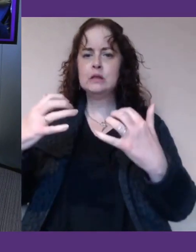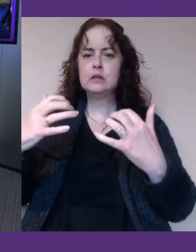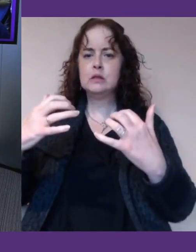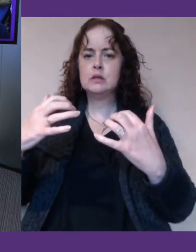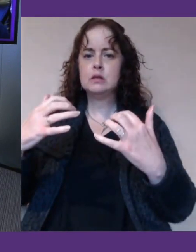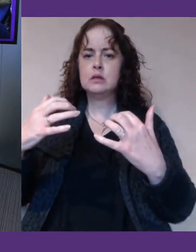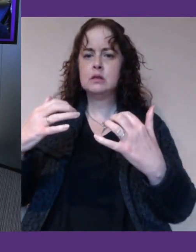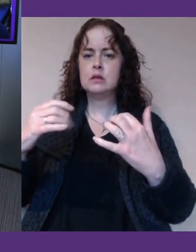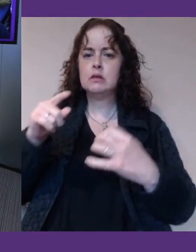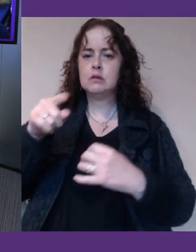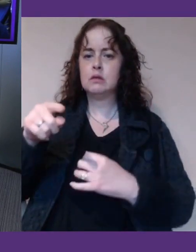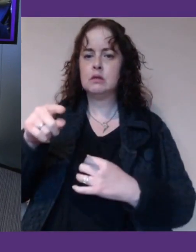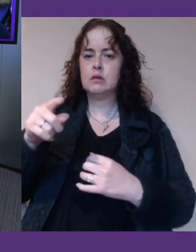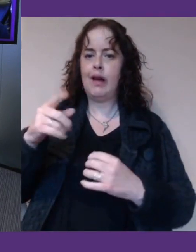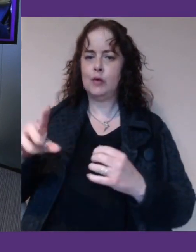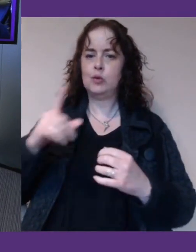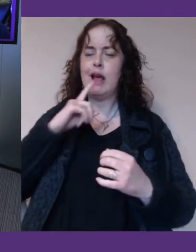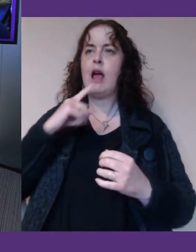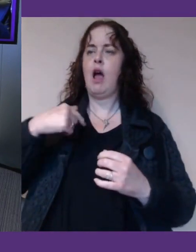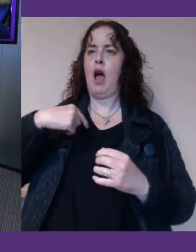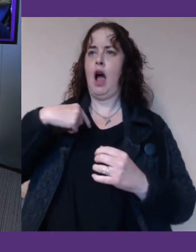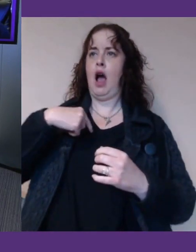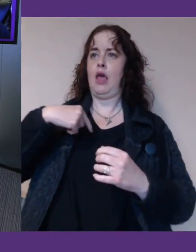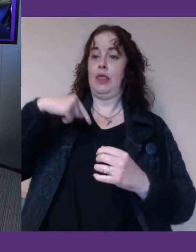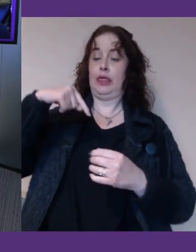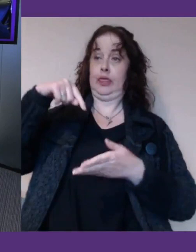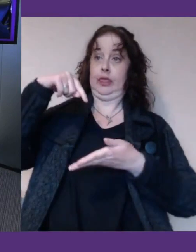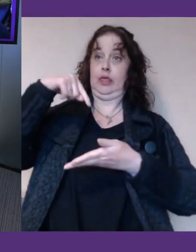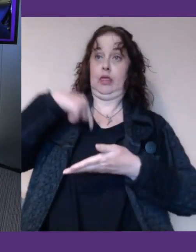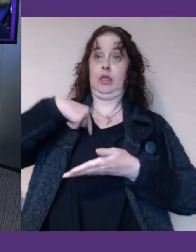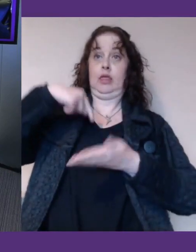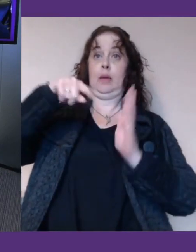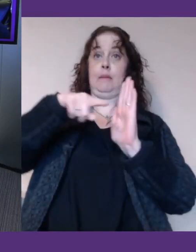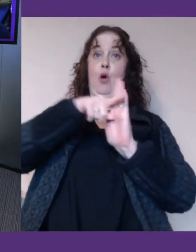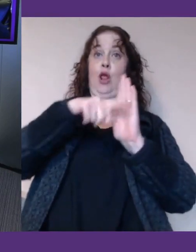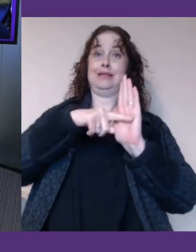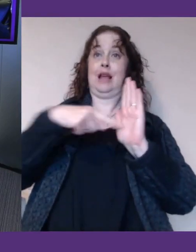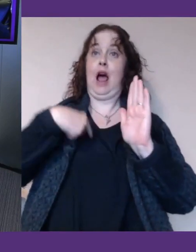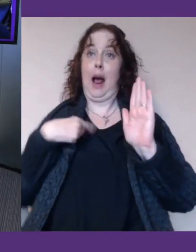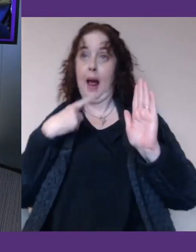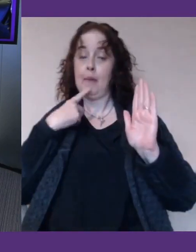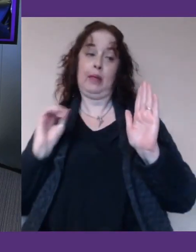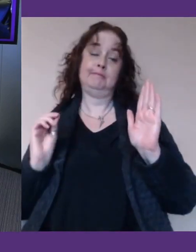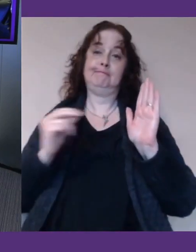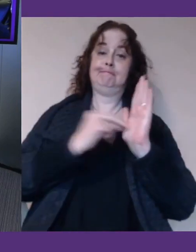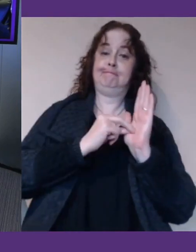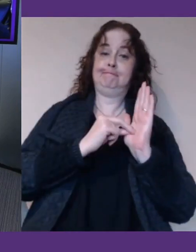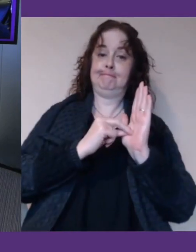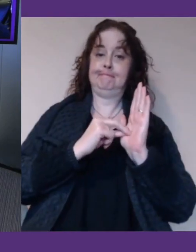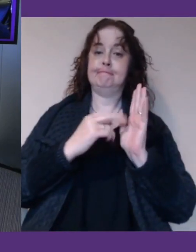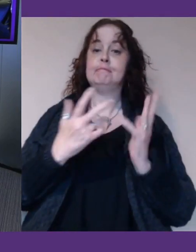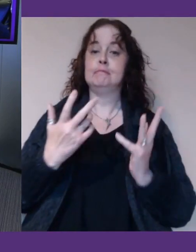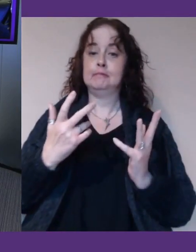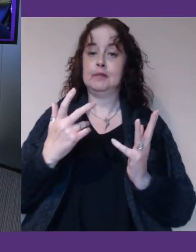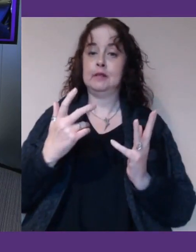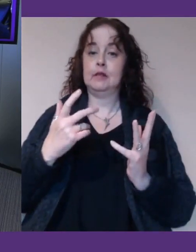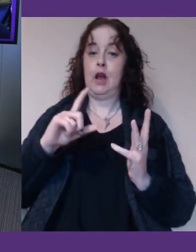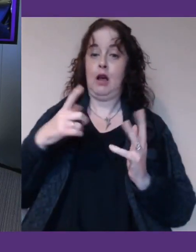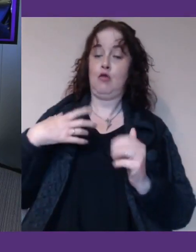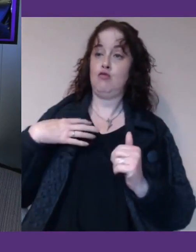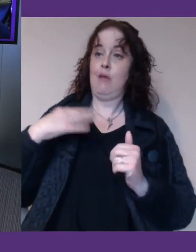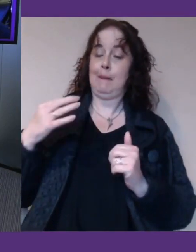well, you know, my bit is this, this is the this is the policy area I'm broadly connected to, whether it's because I'm representing a particular